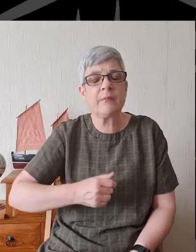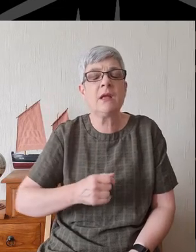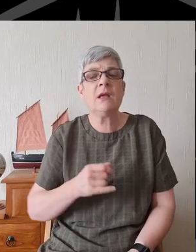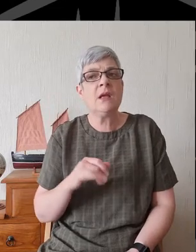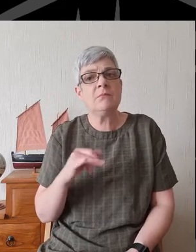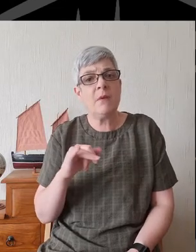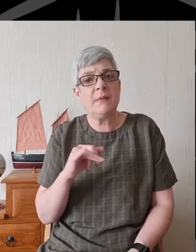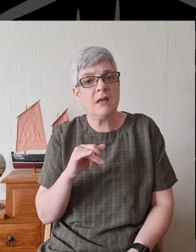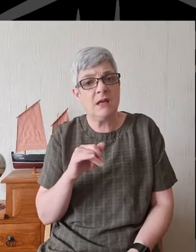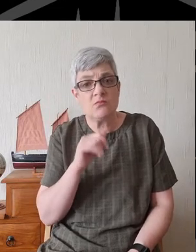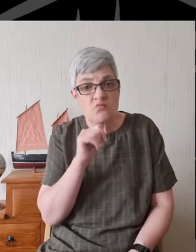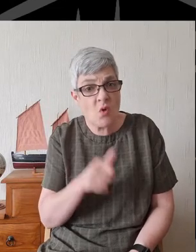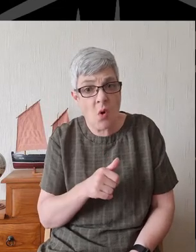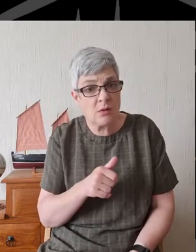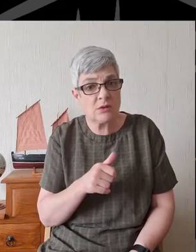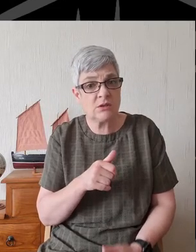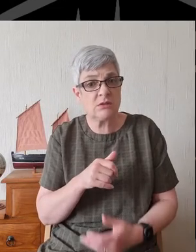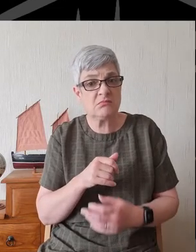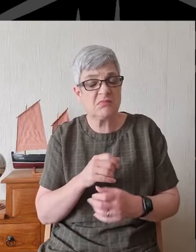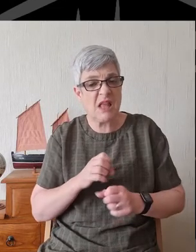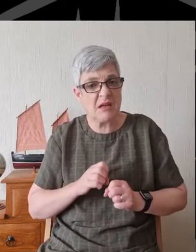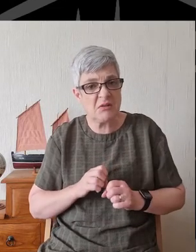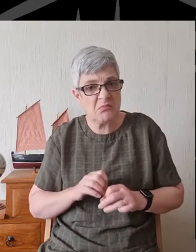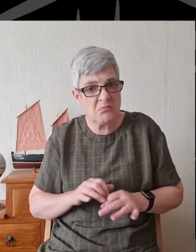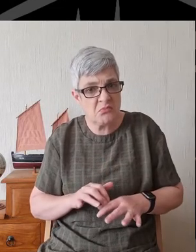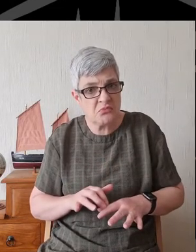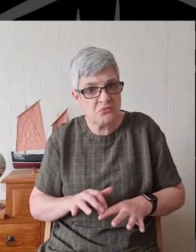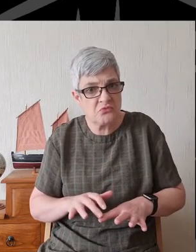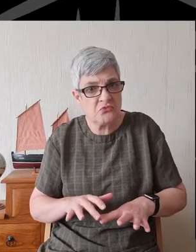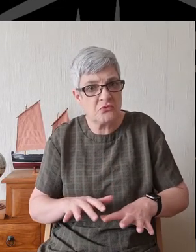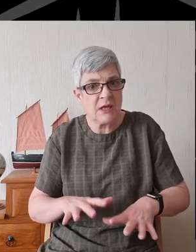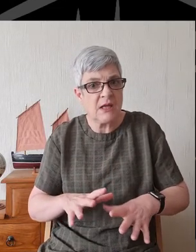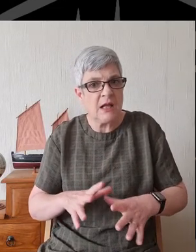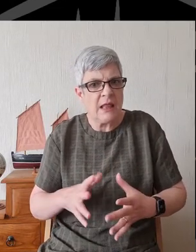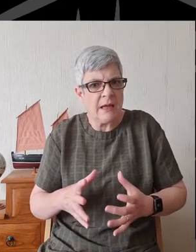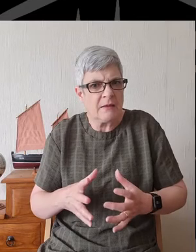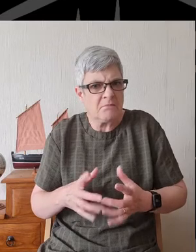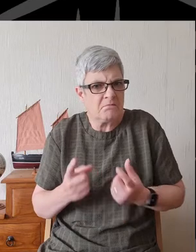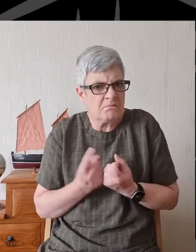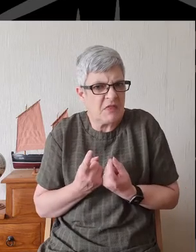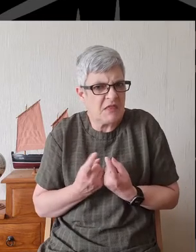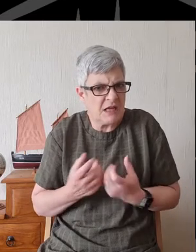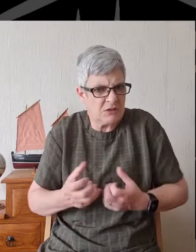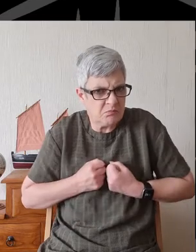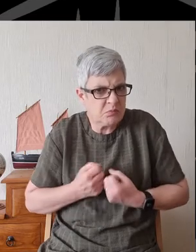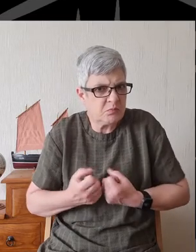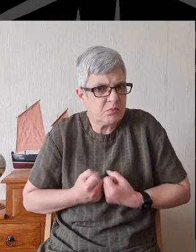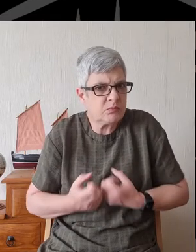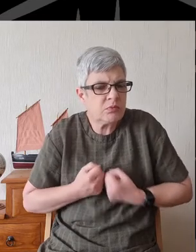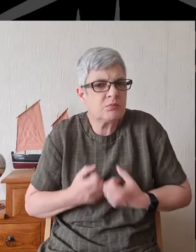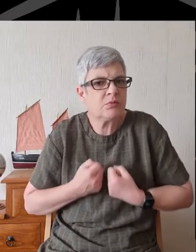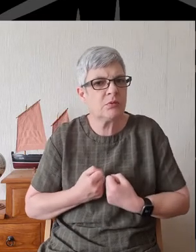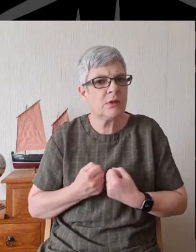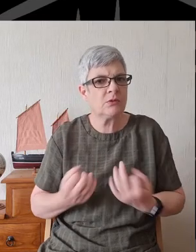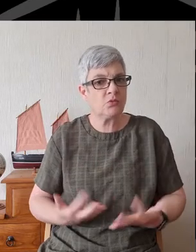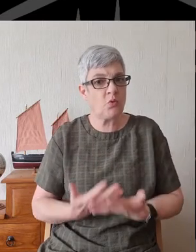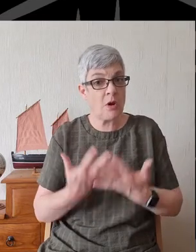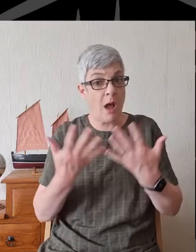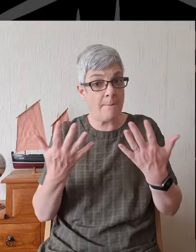might not be the creeping materialism that has grown up around us and